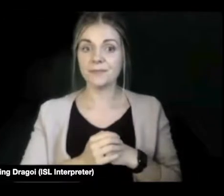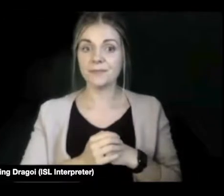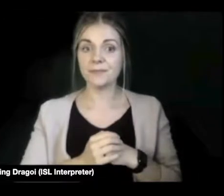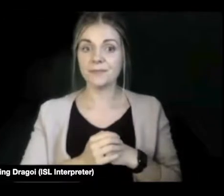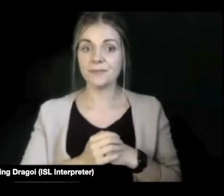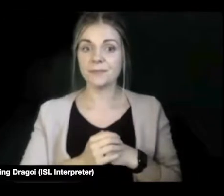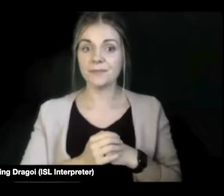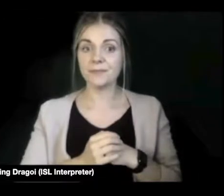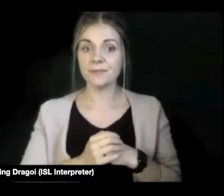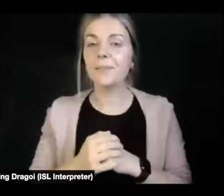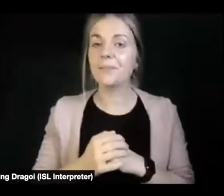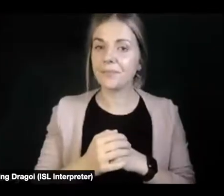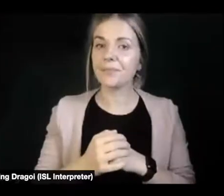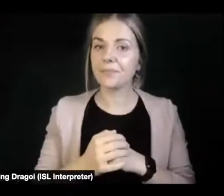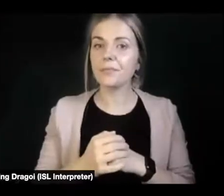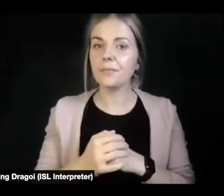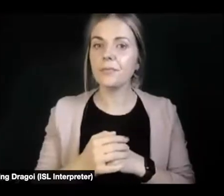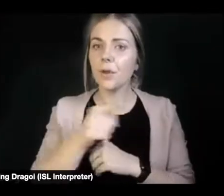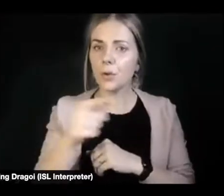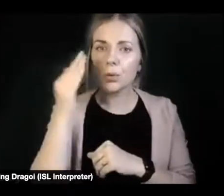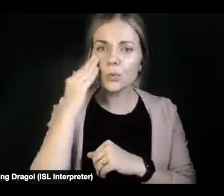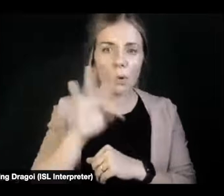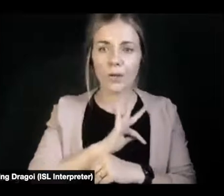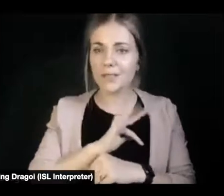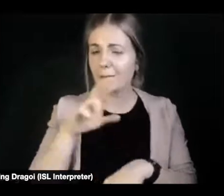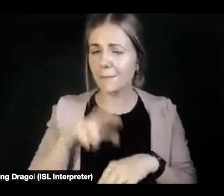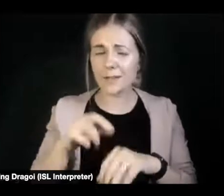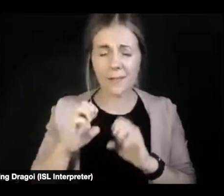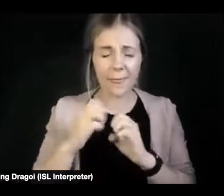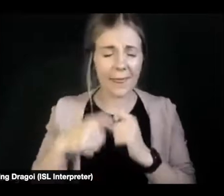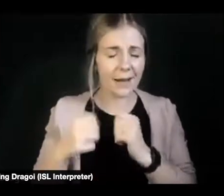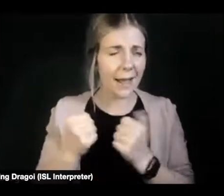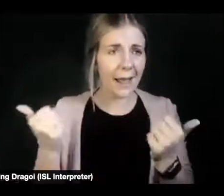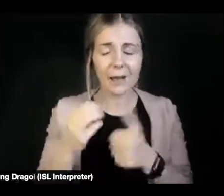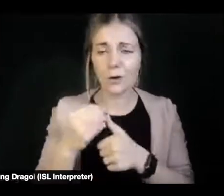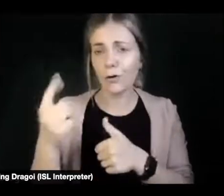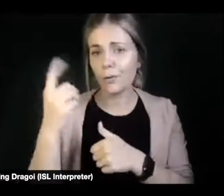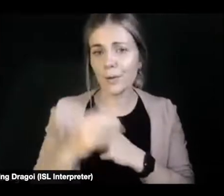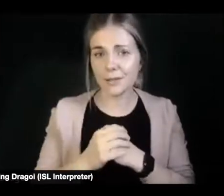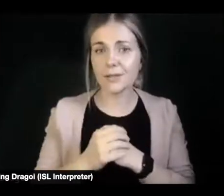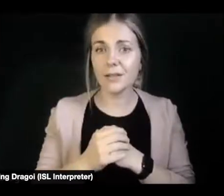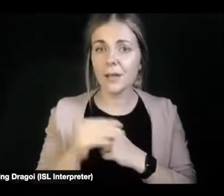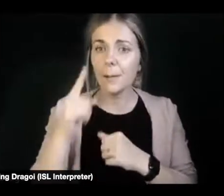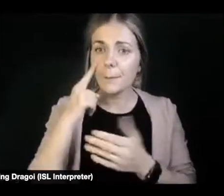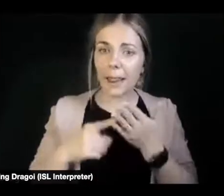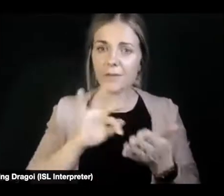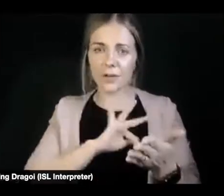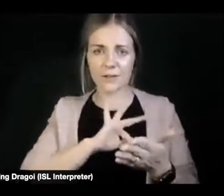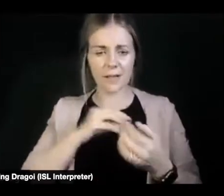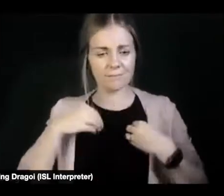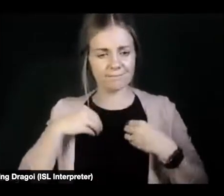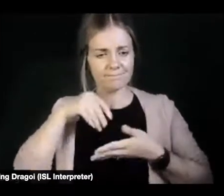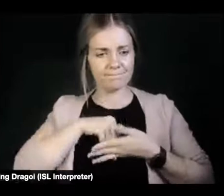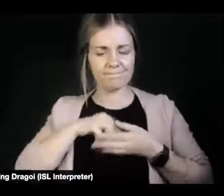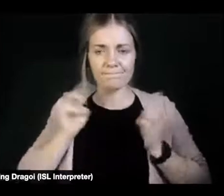You know yourself better than anybody else and believe in your power and stick with it. There are